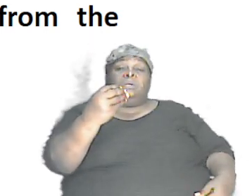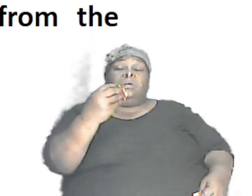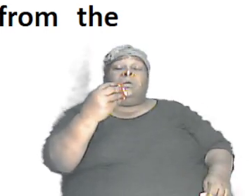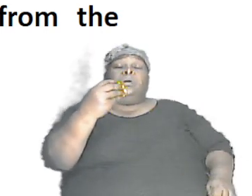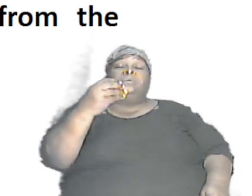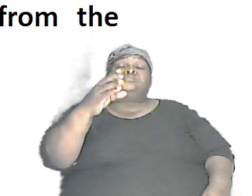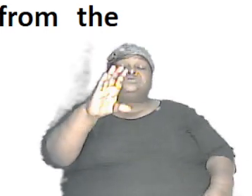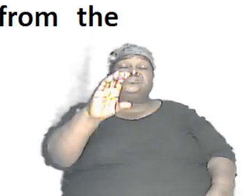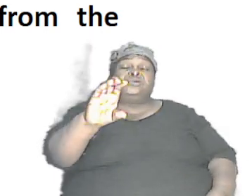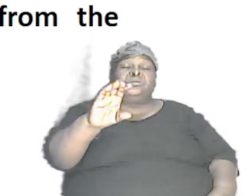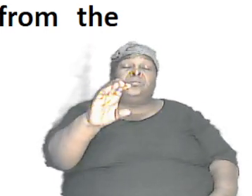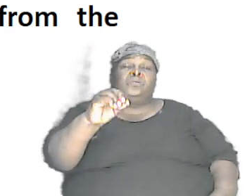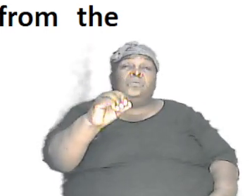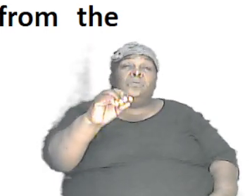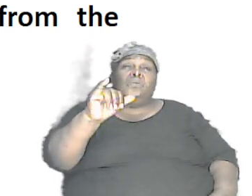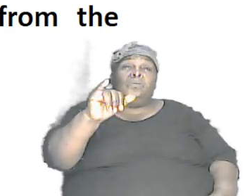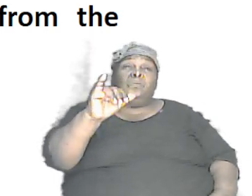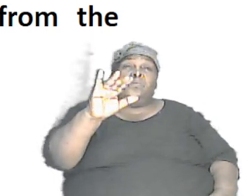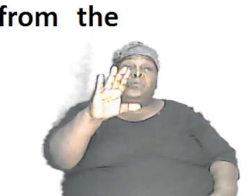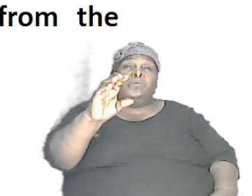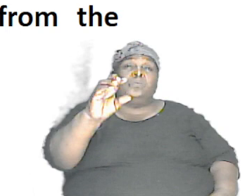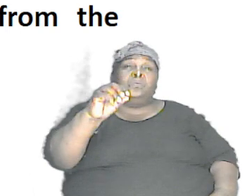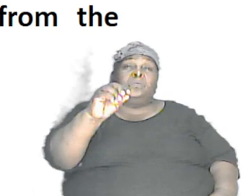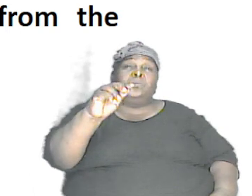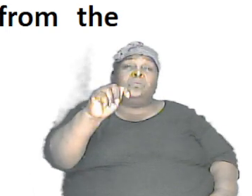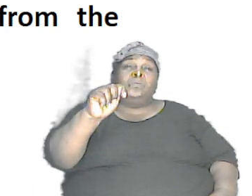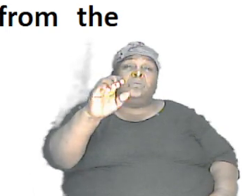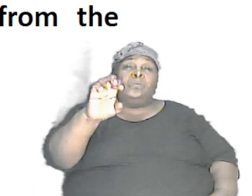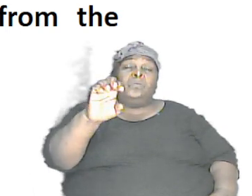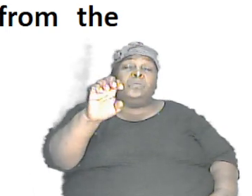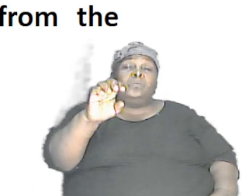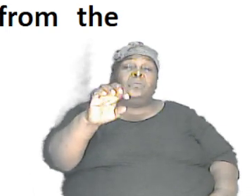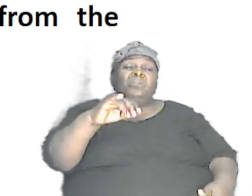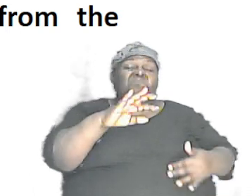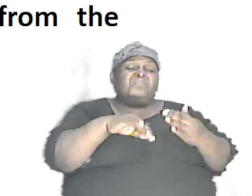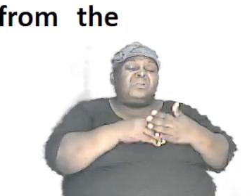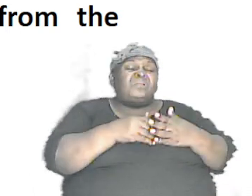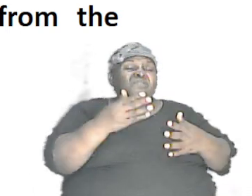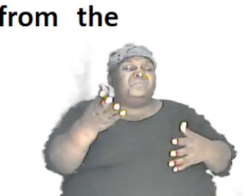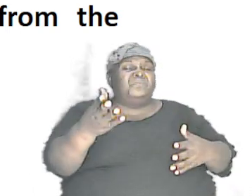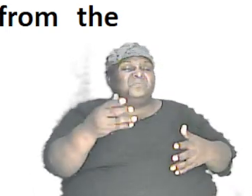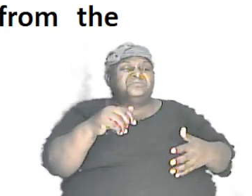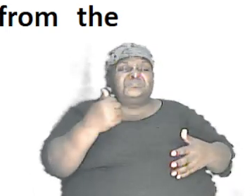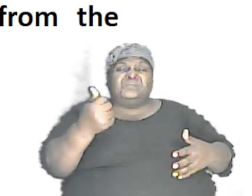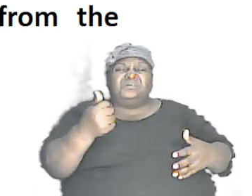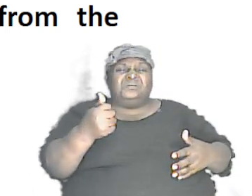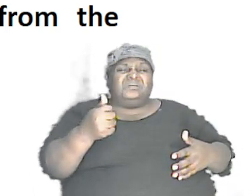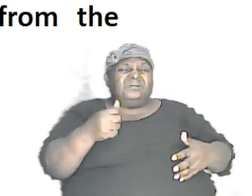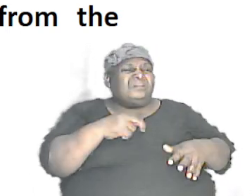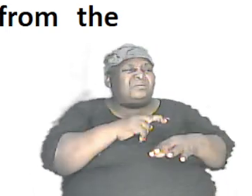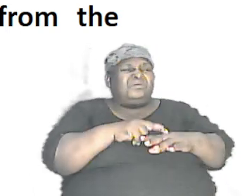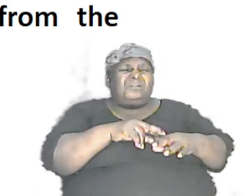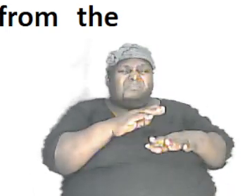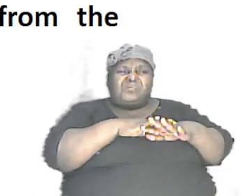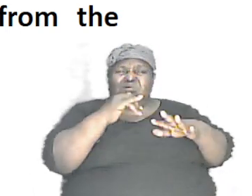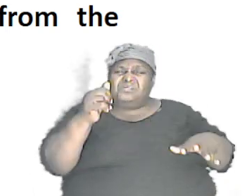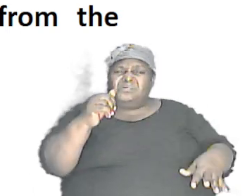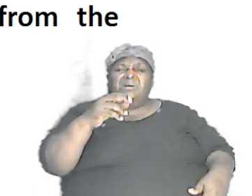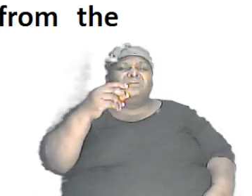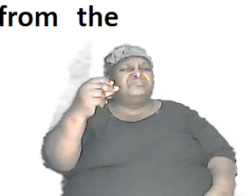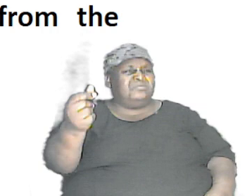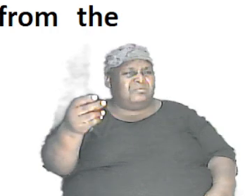and all of those other that that we wouldn't normally call dog they are dogs